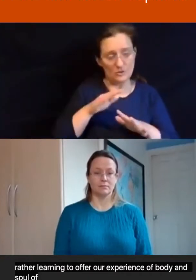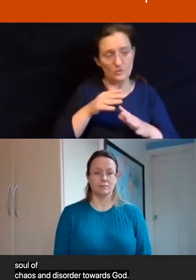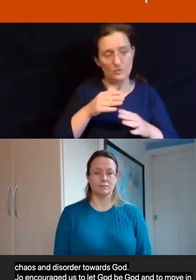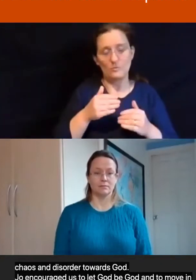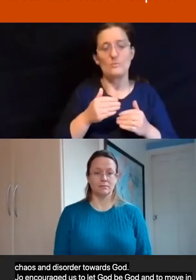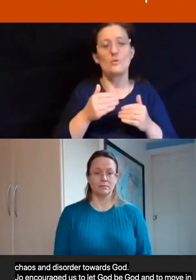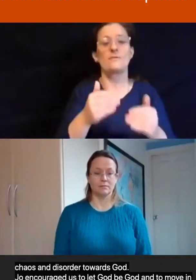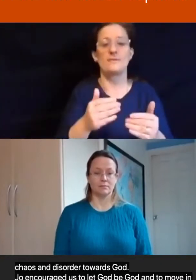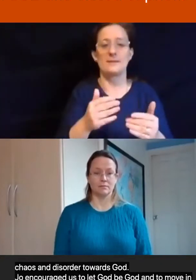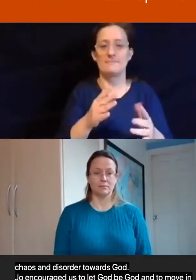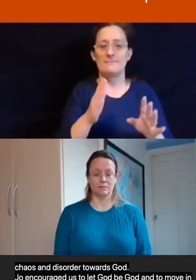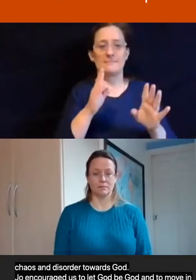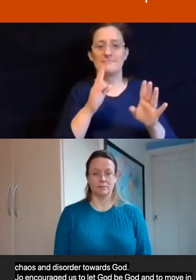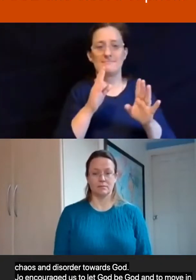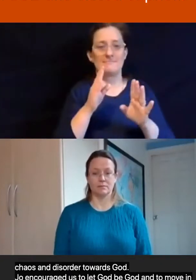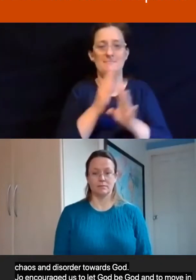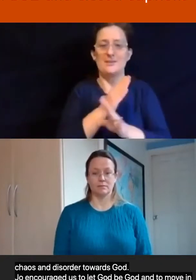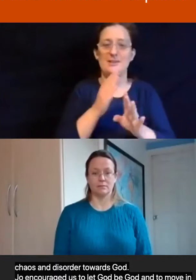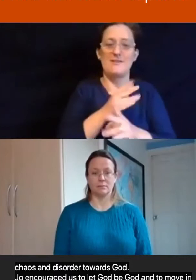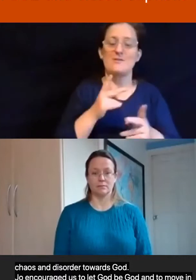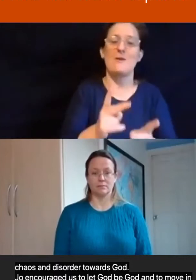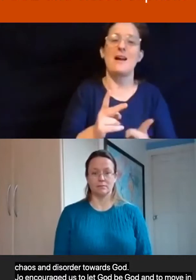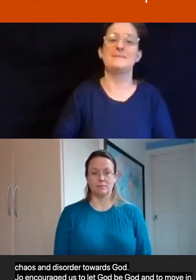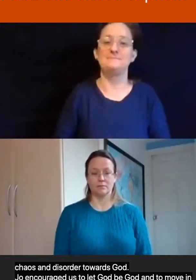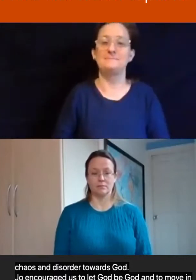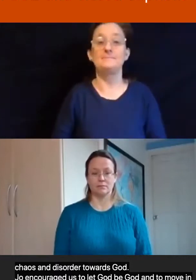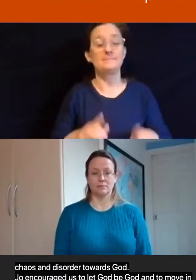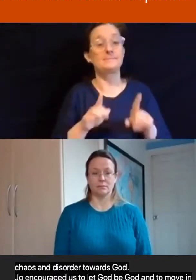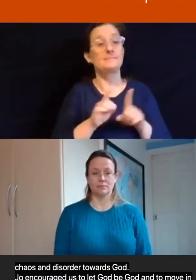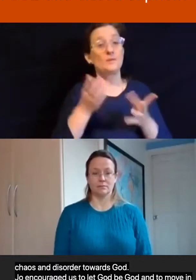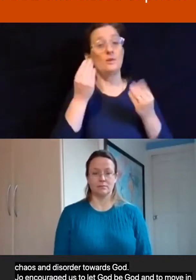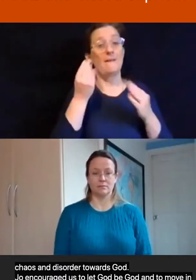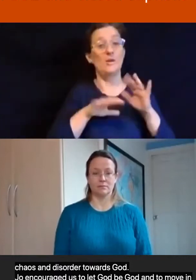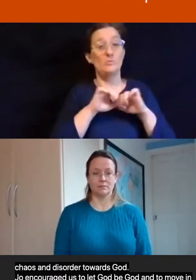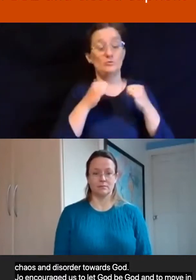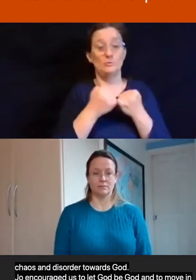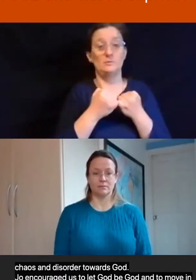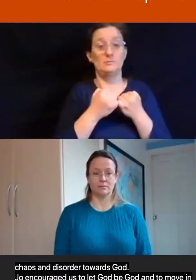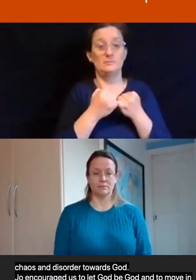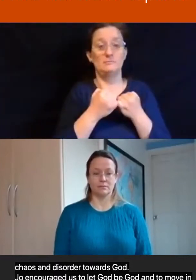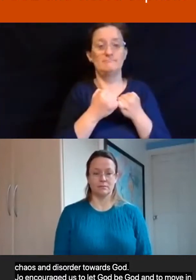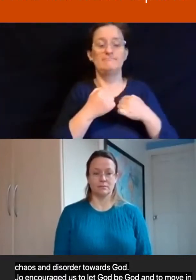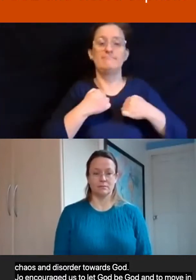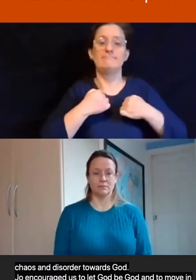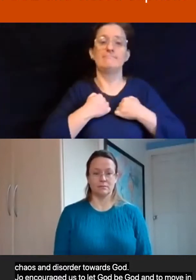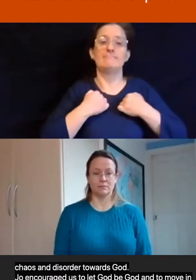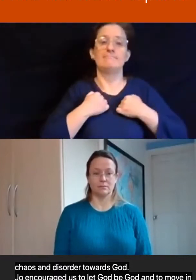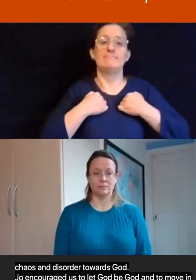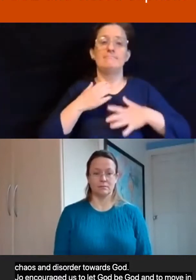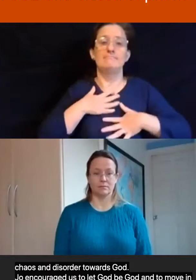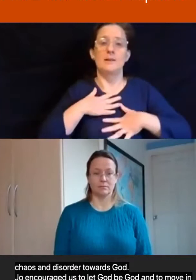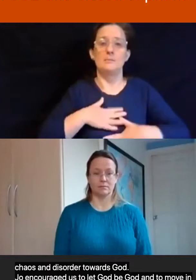I also learned through that little group that my body, which is so